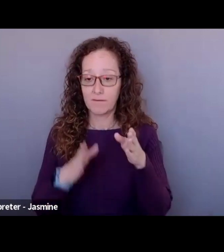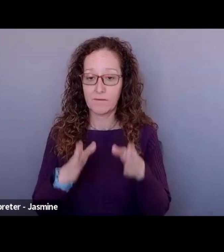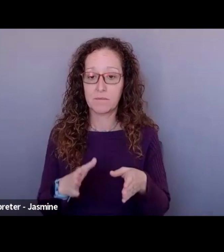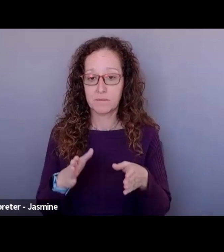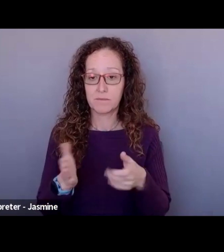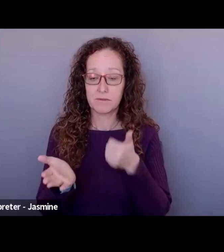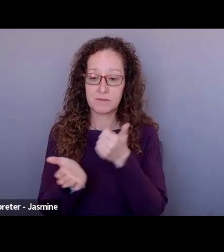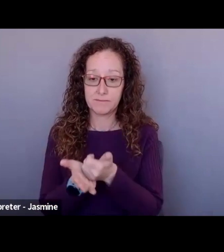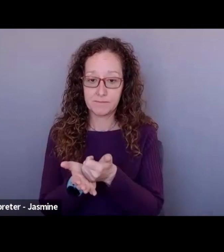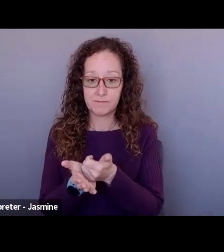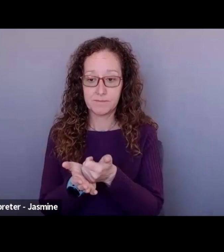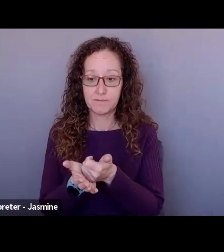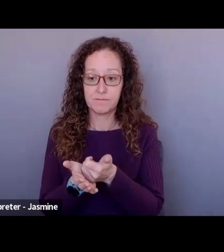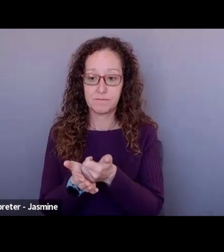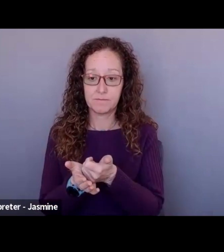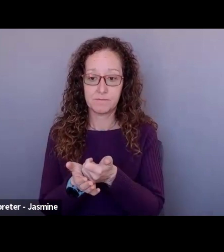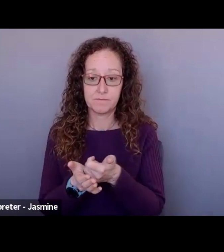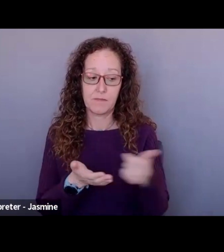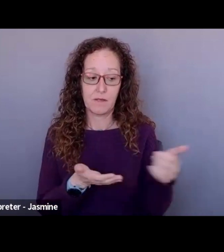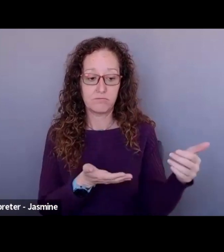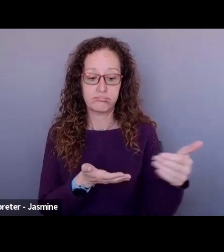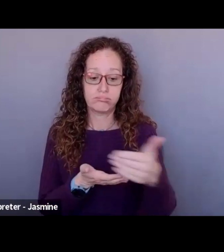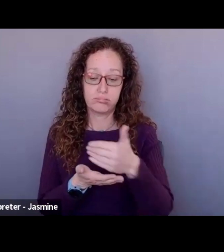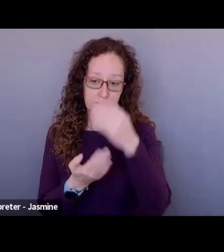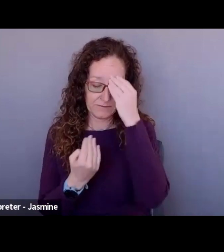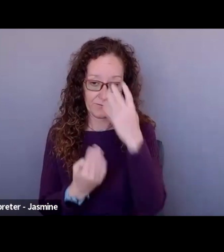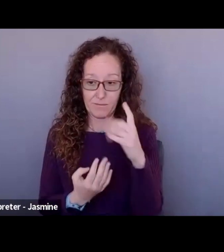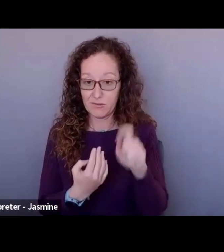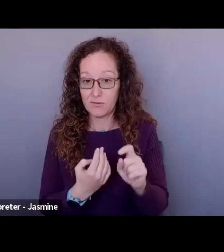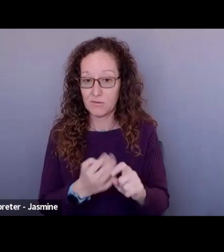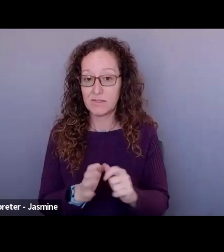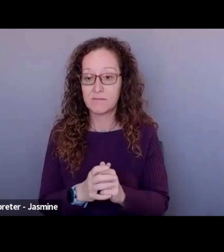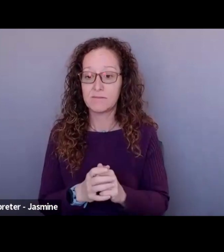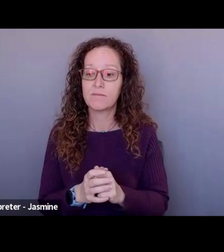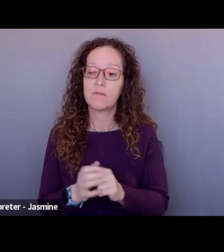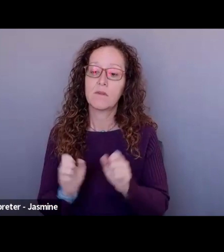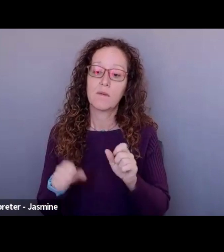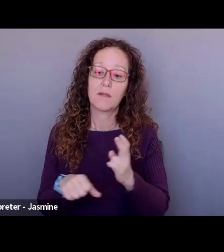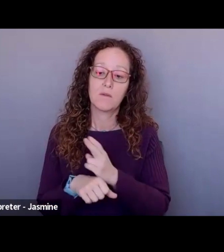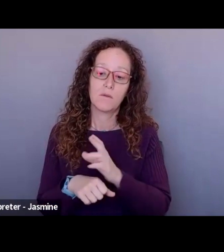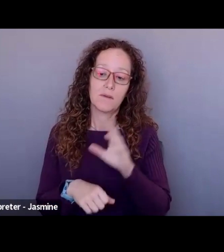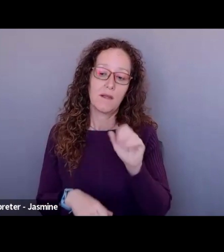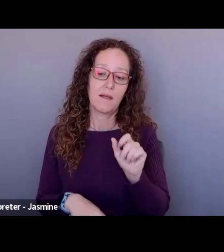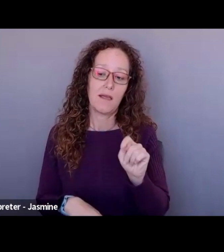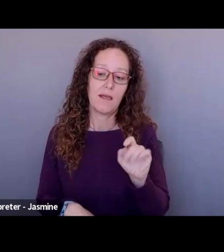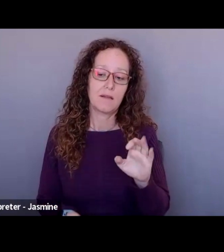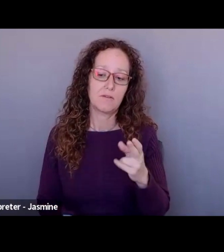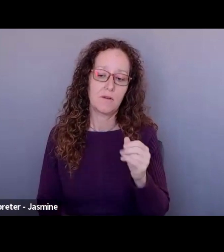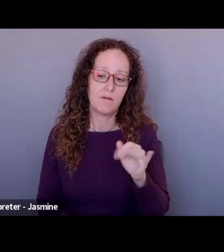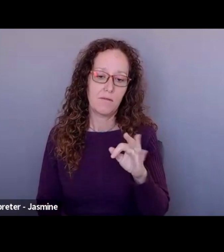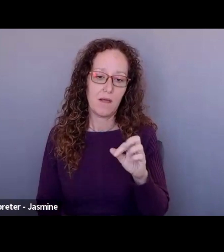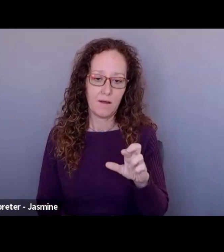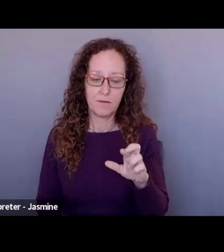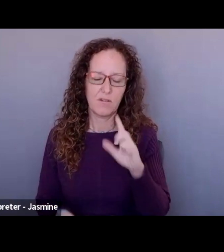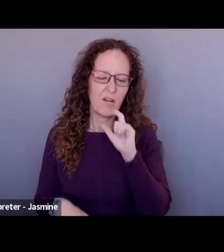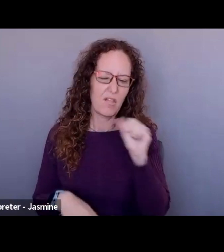um, pulling that stuff together, you can, there are resources like catch a fire. So organizations do have